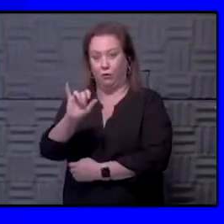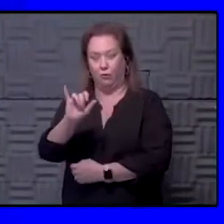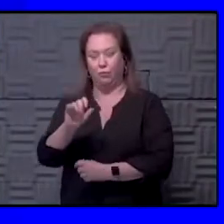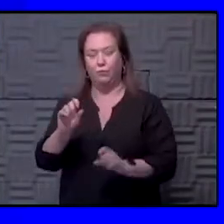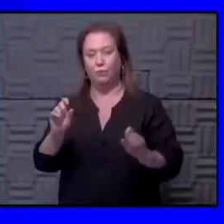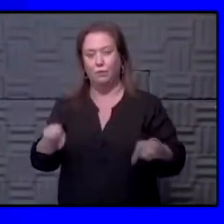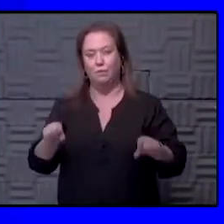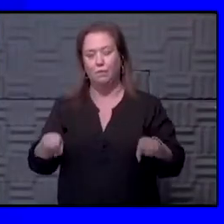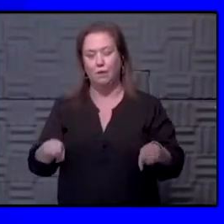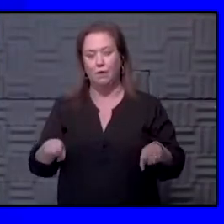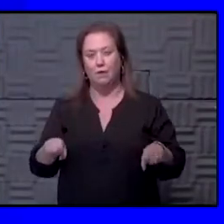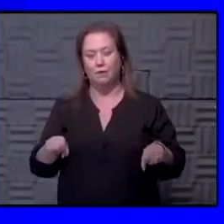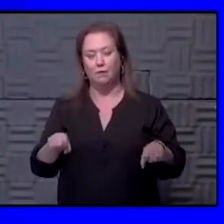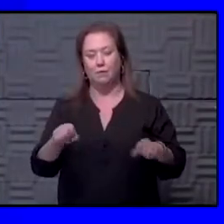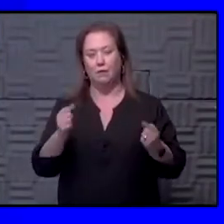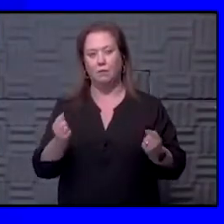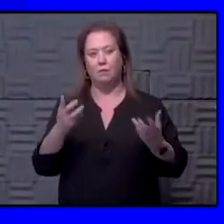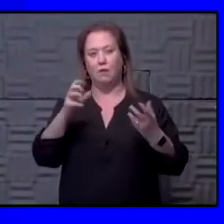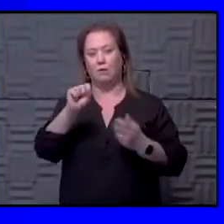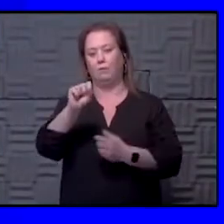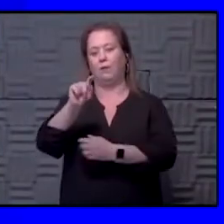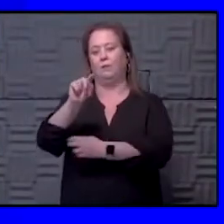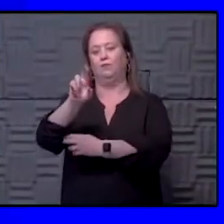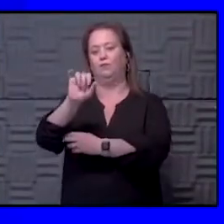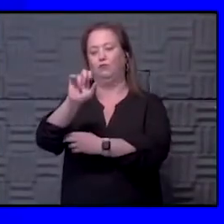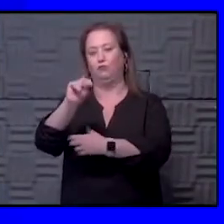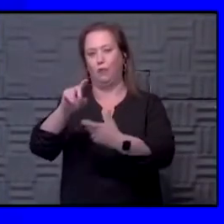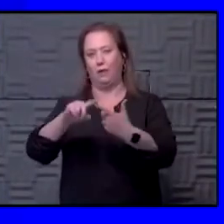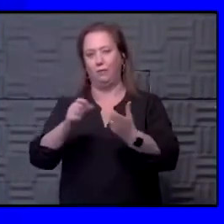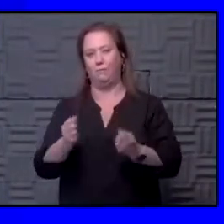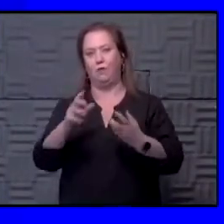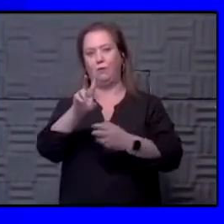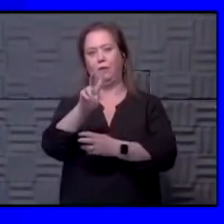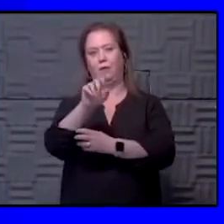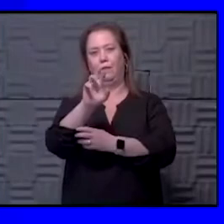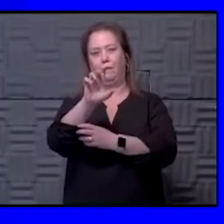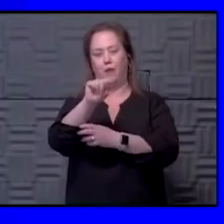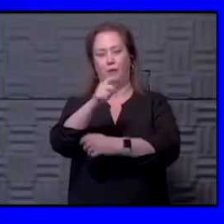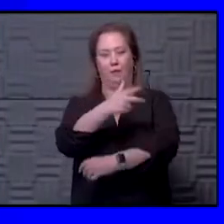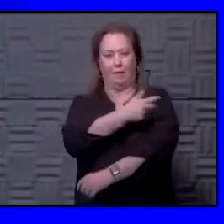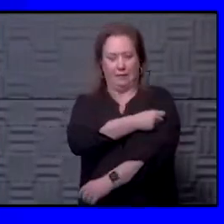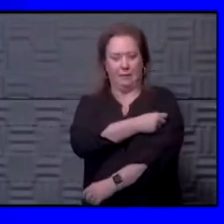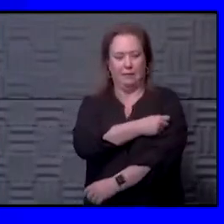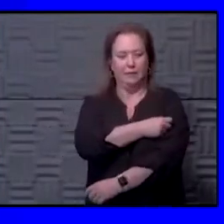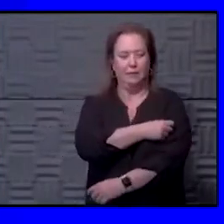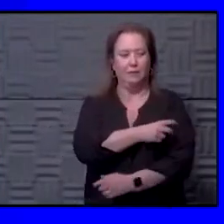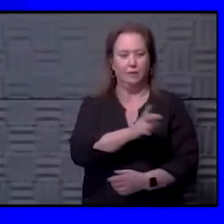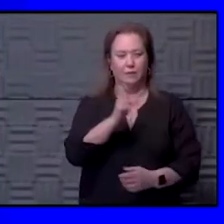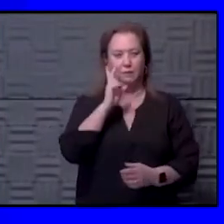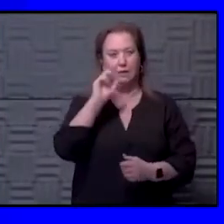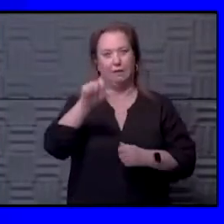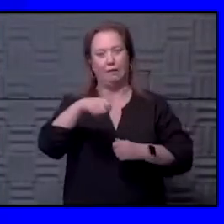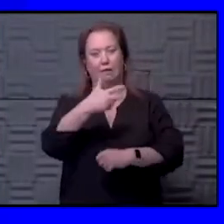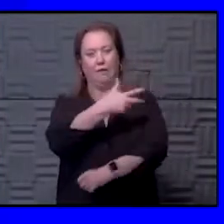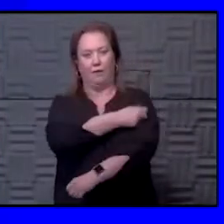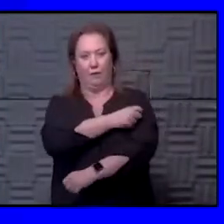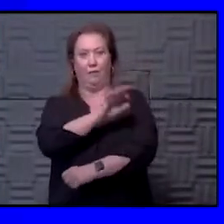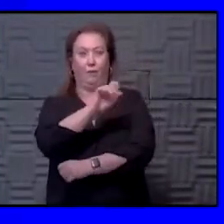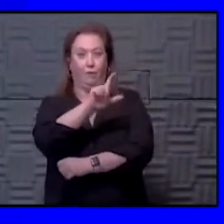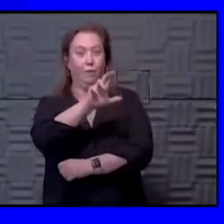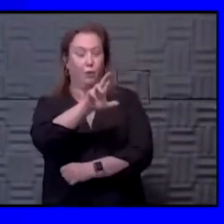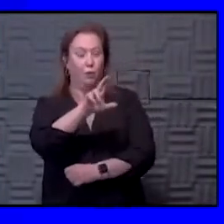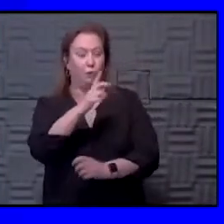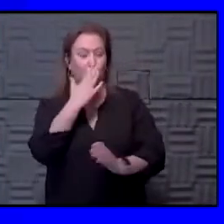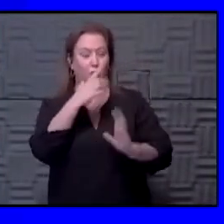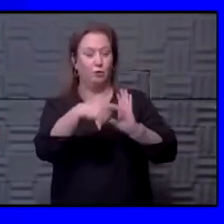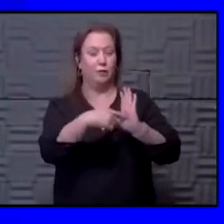possible multi-strain or multi-variant vaccines. We know we've done that with other vaccines, putting, especially for influenza, which is a